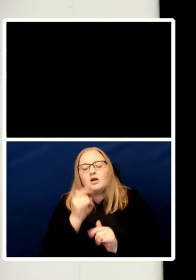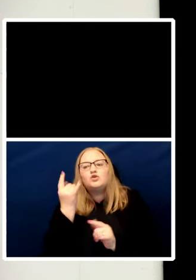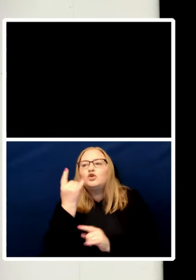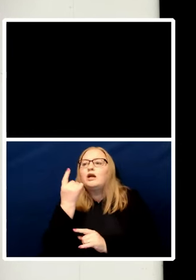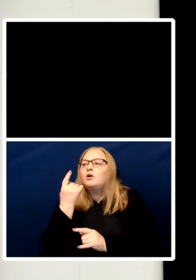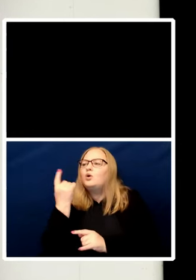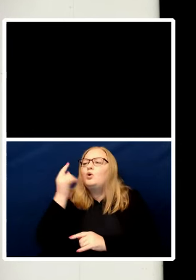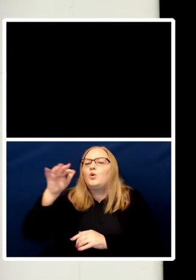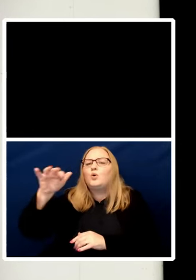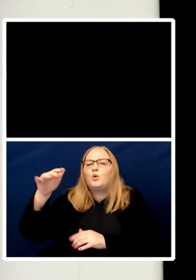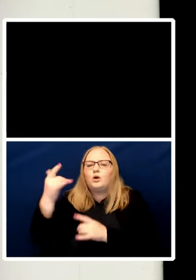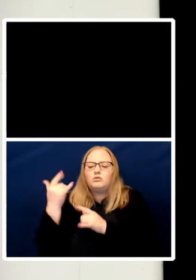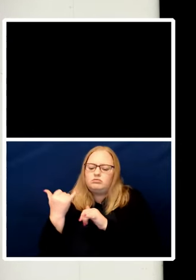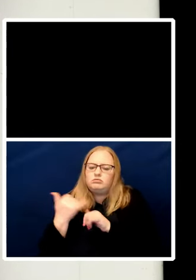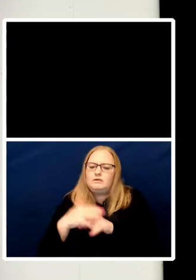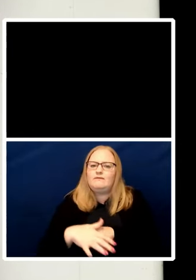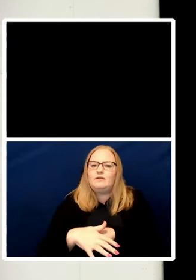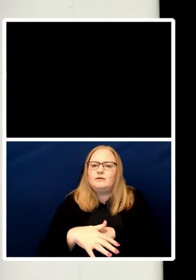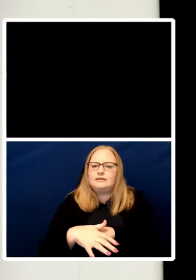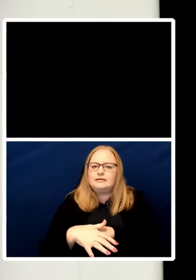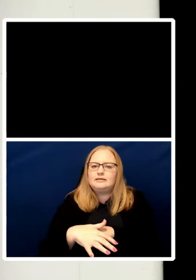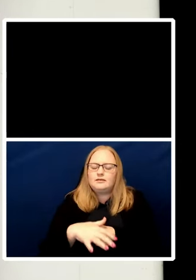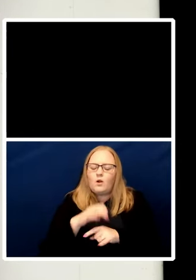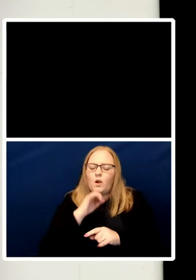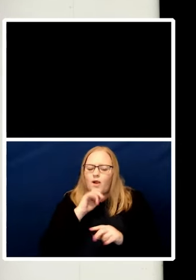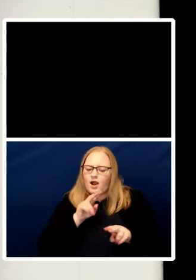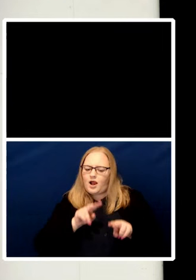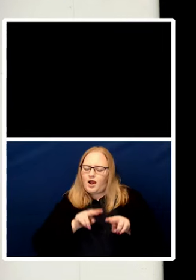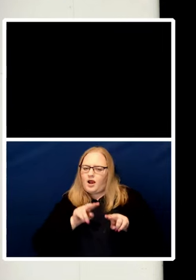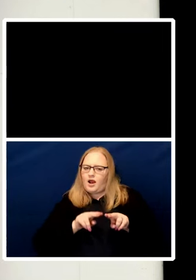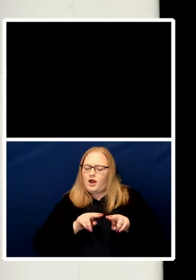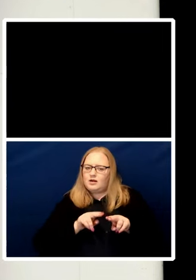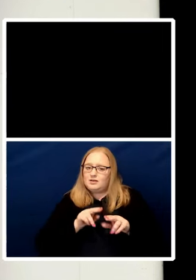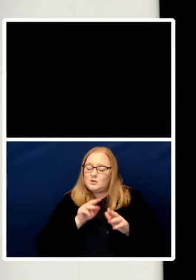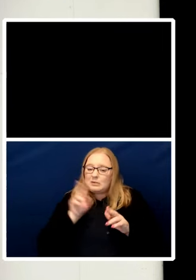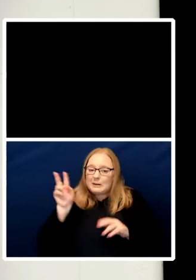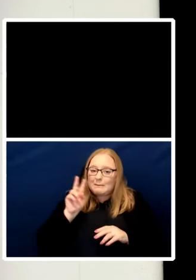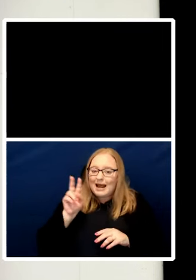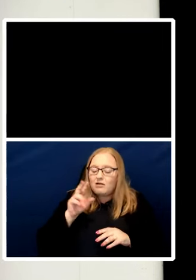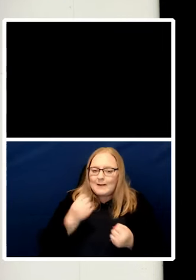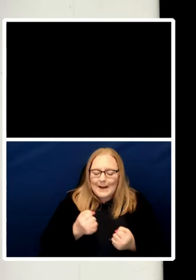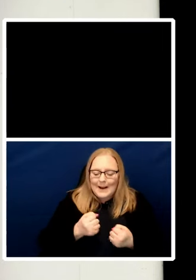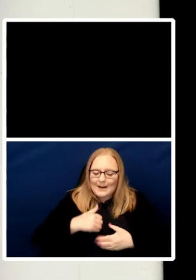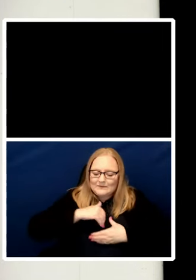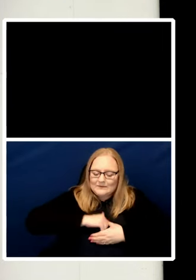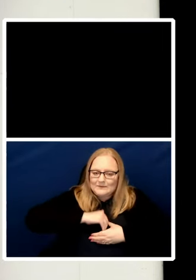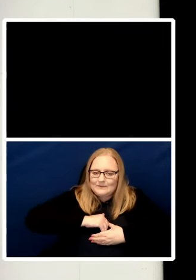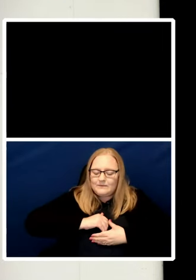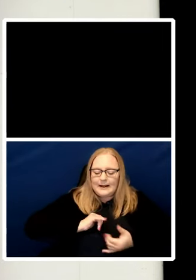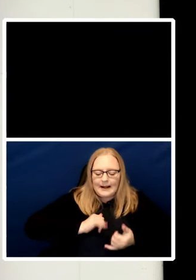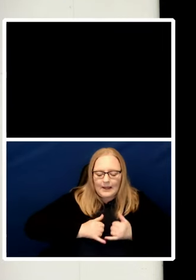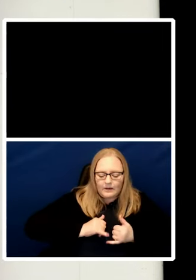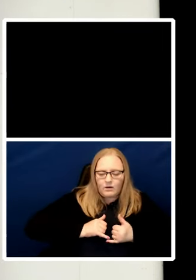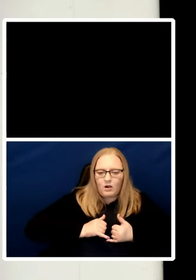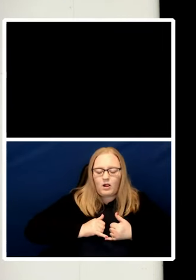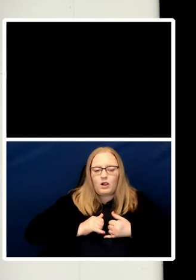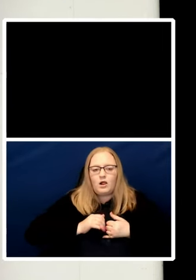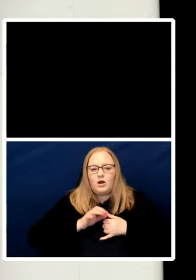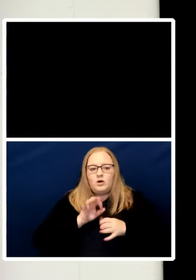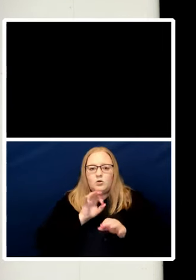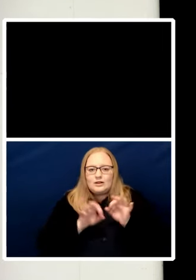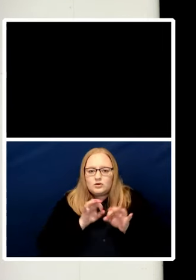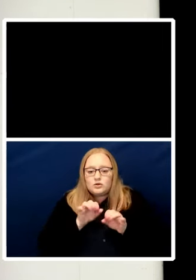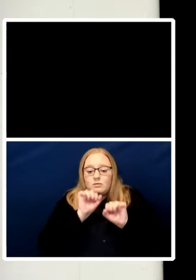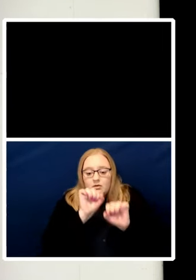Whether consciously or not, these decisions involve ethical and moral questions of the young person's right